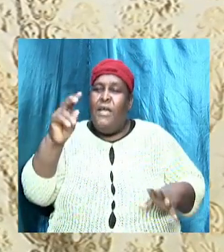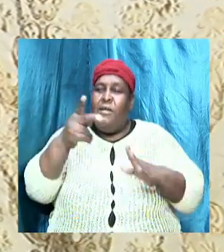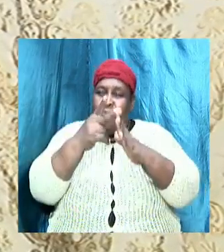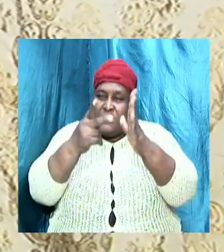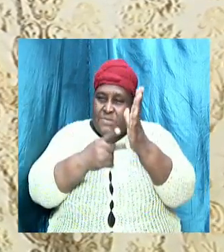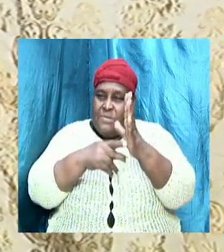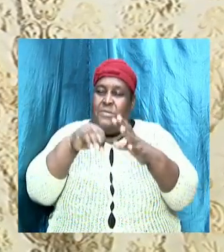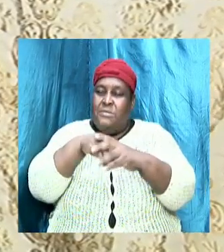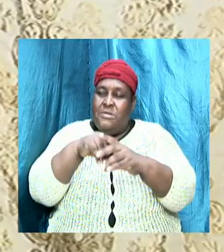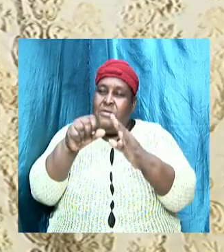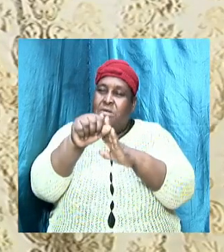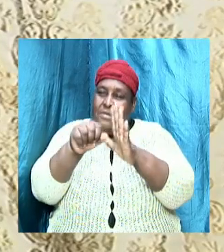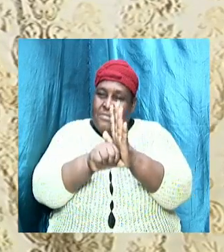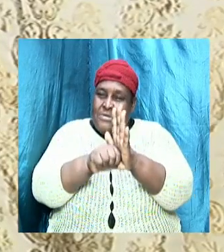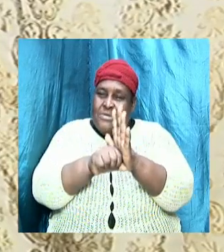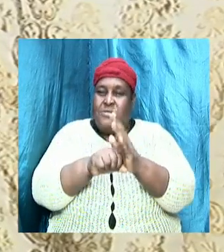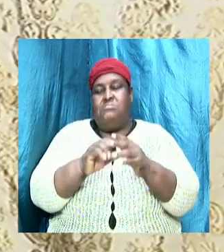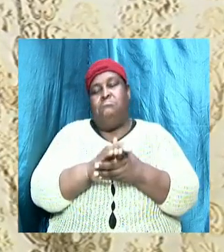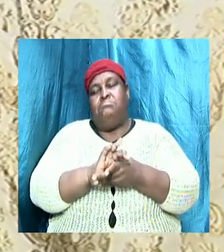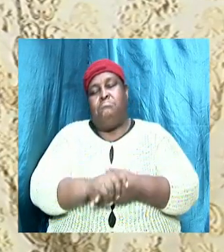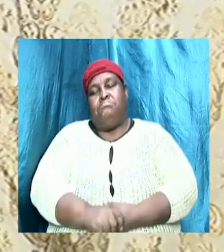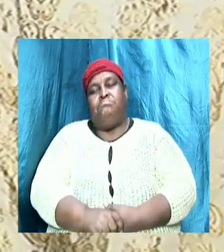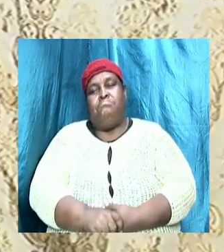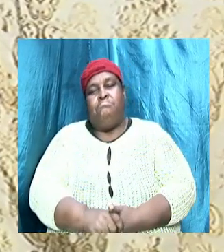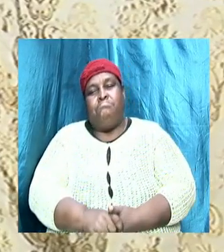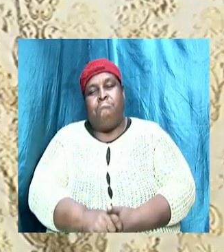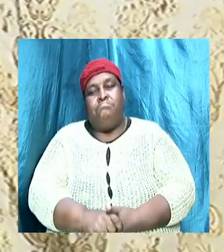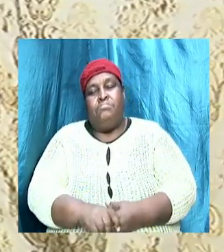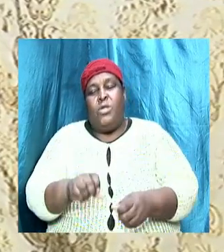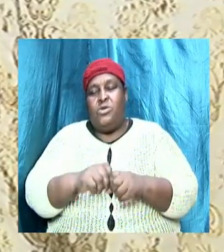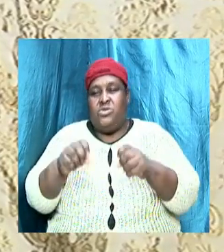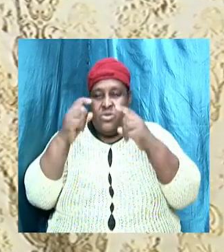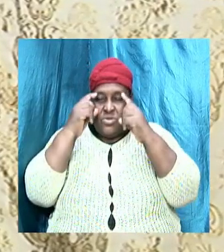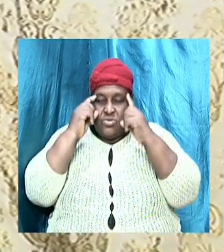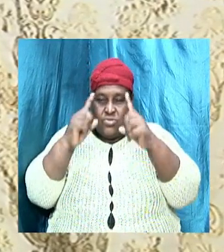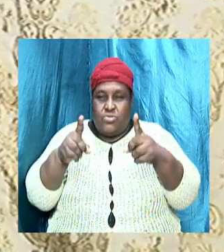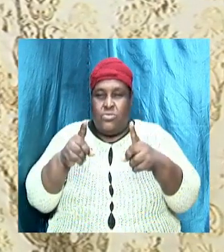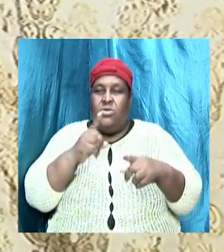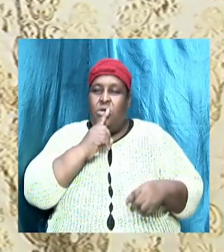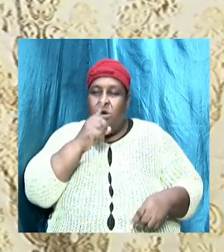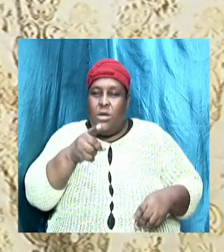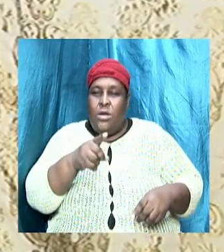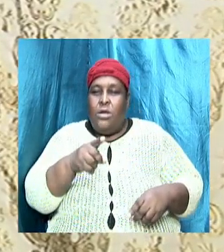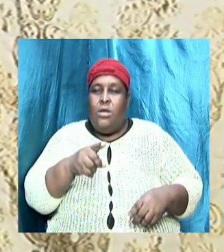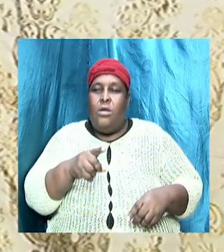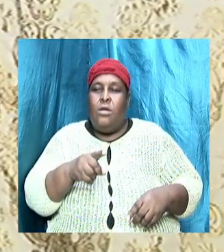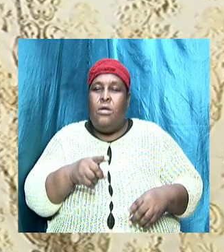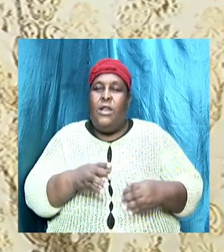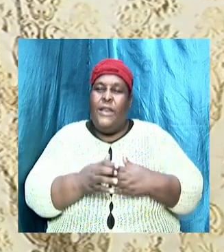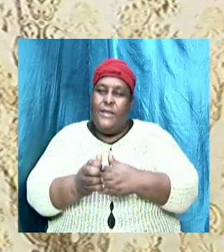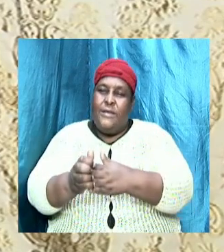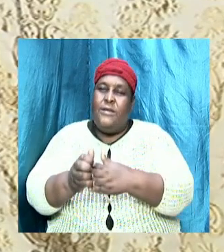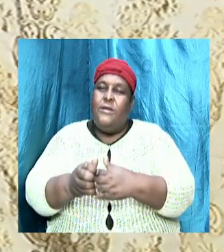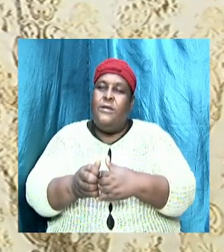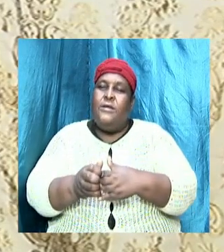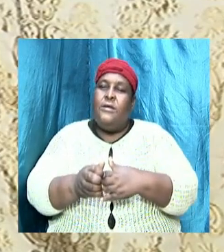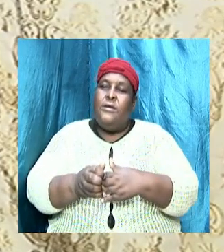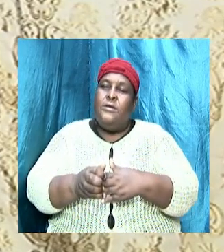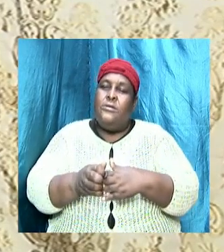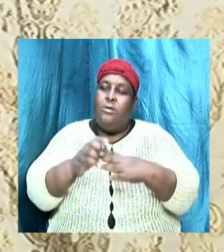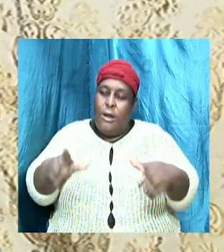So Godly, so doctrine, true doctrine, promotes godly living.